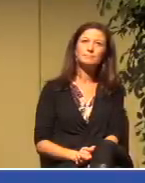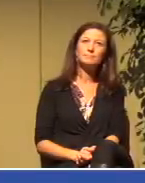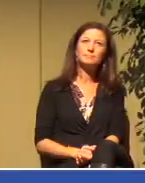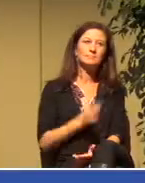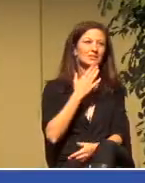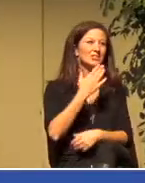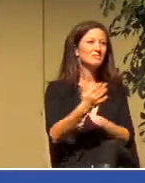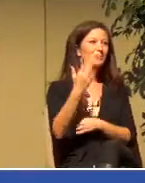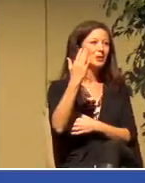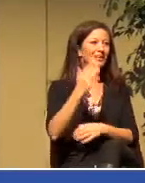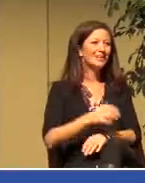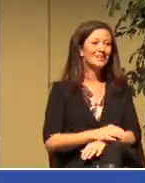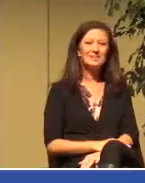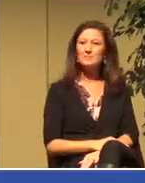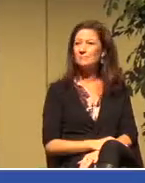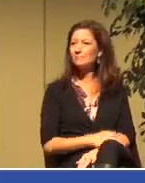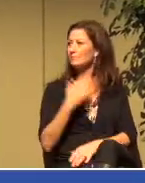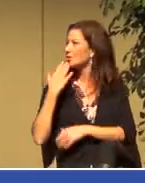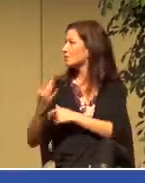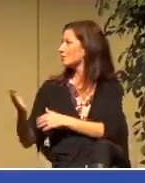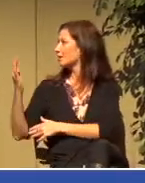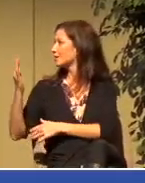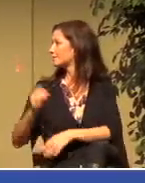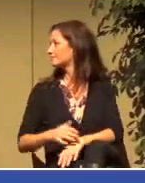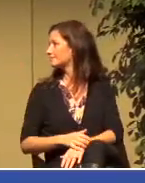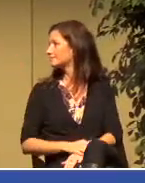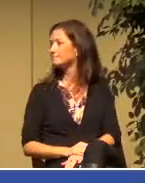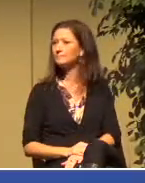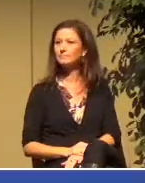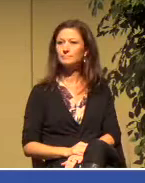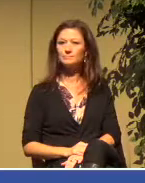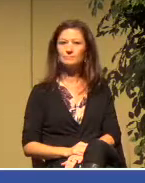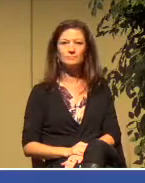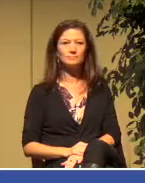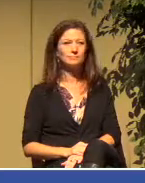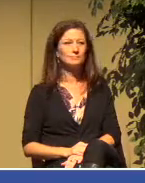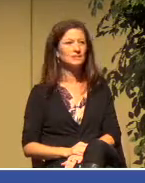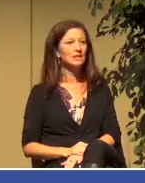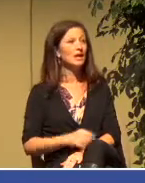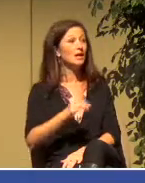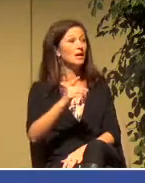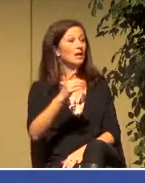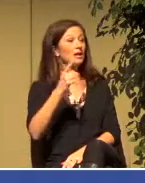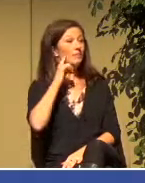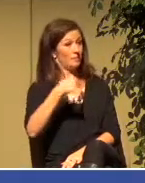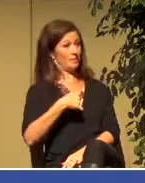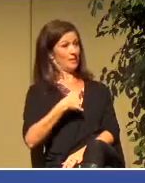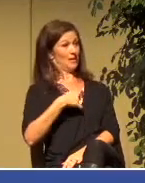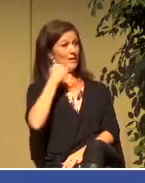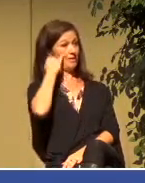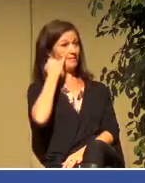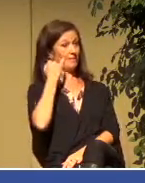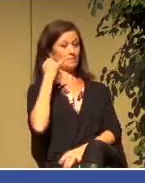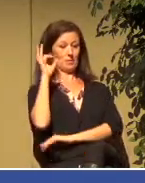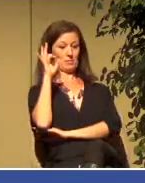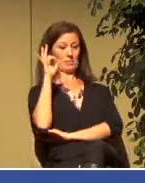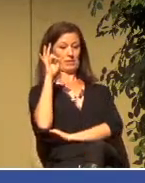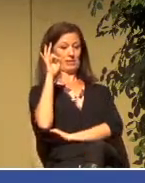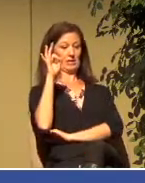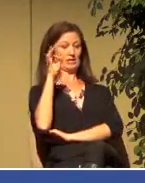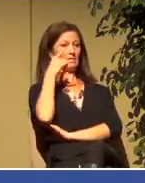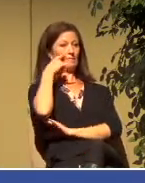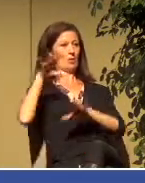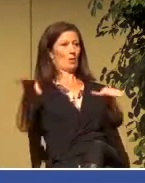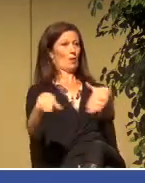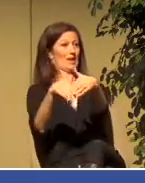Good morning. Whenever I conduct a wedding, I always have a moment in the service